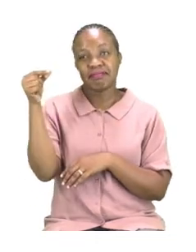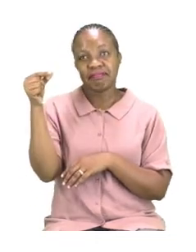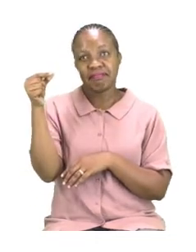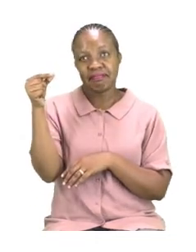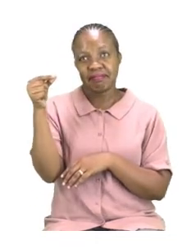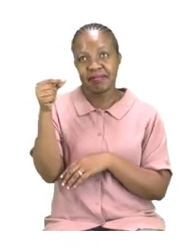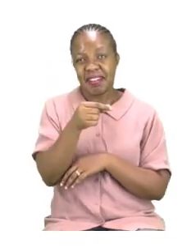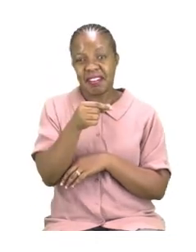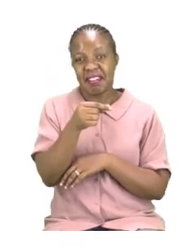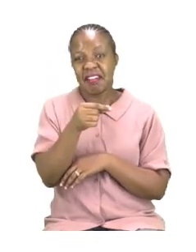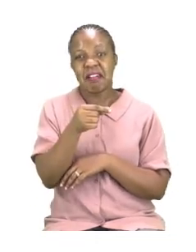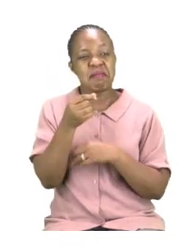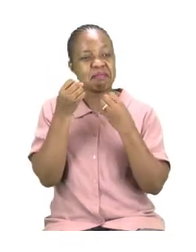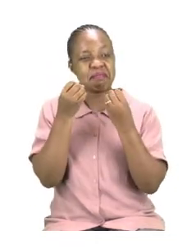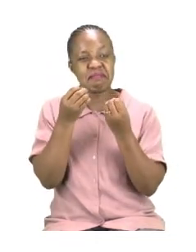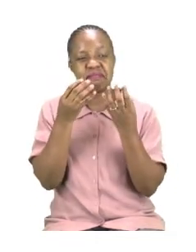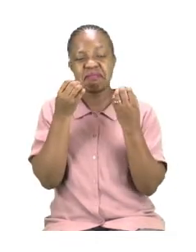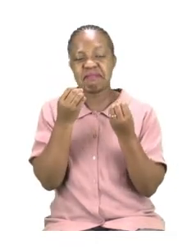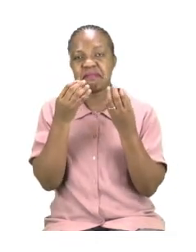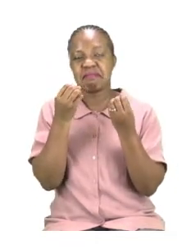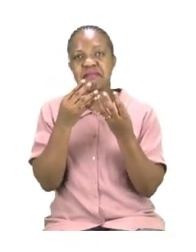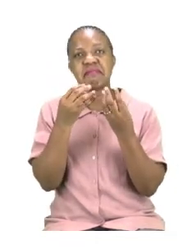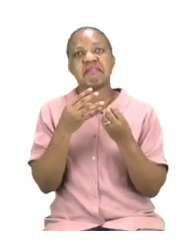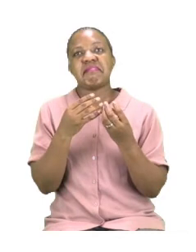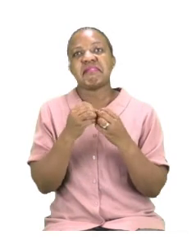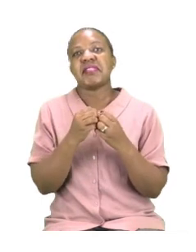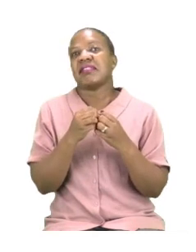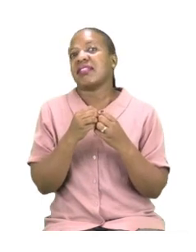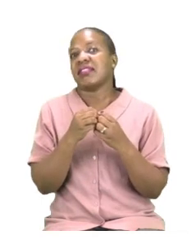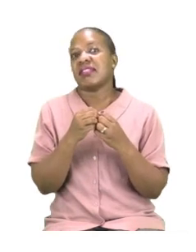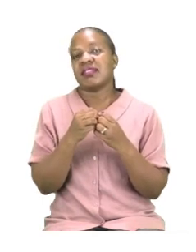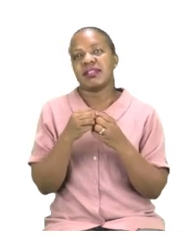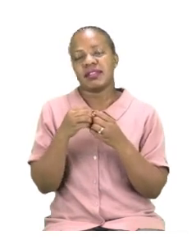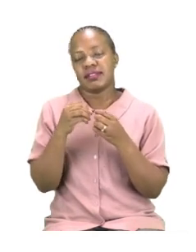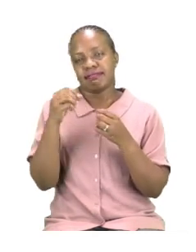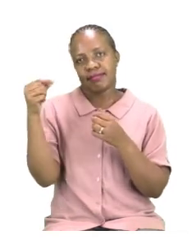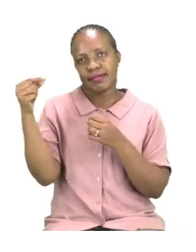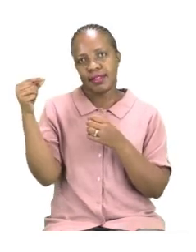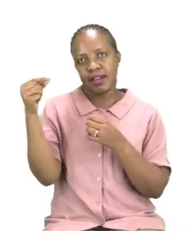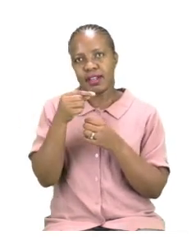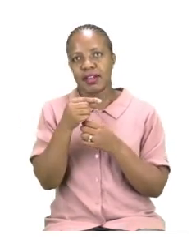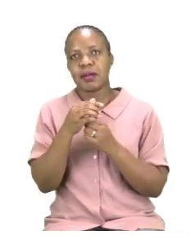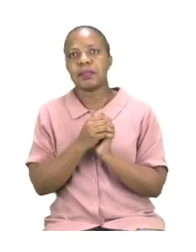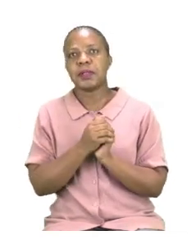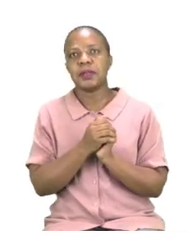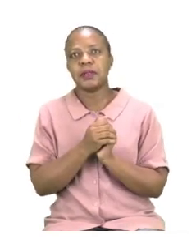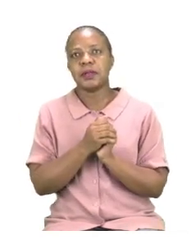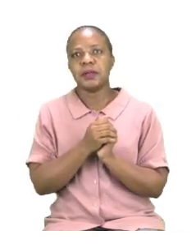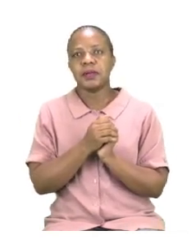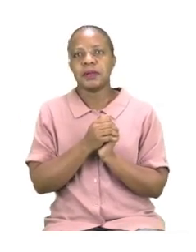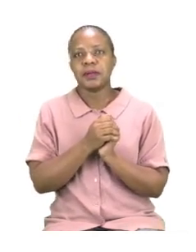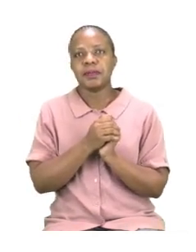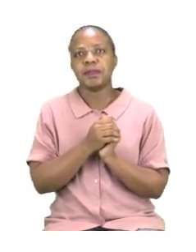are many, many, many grams it turns into kilograms. So the heavier one